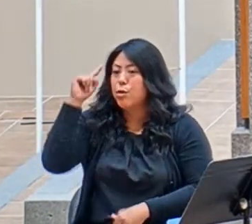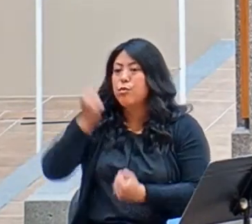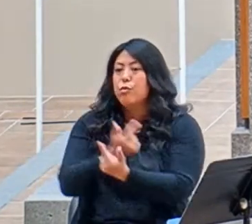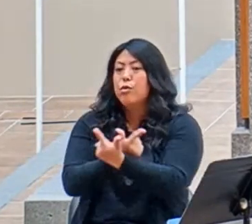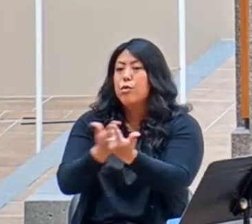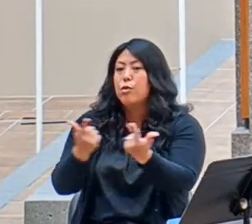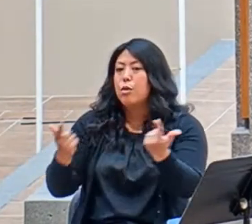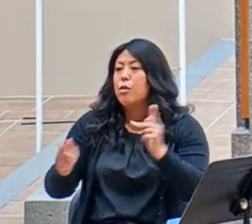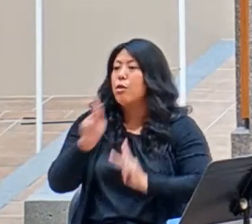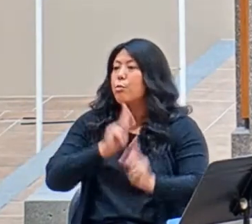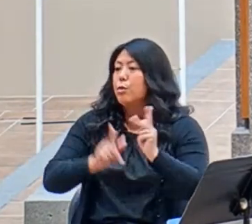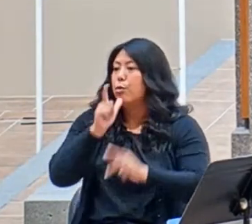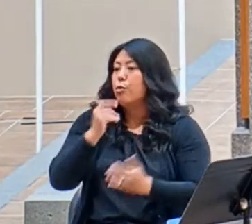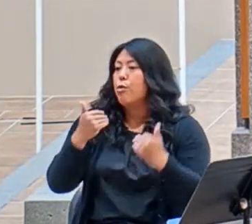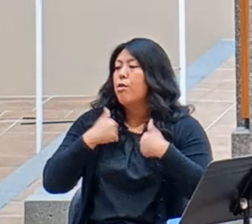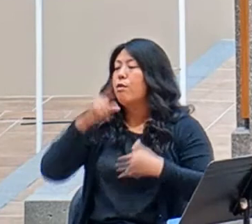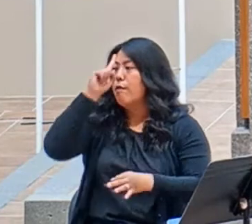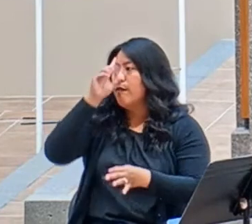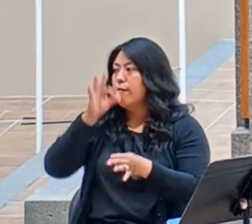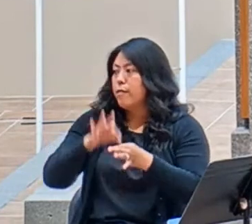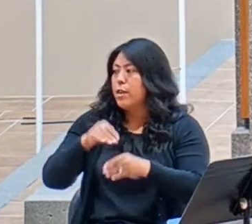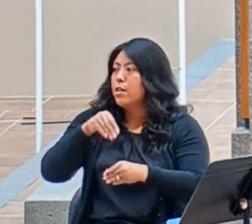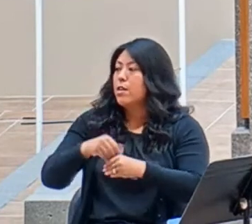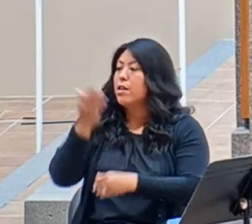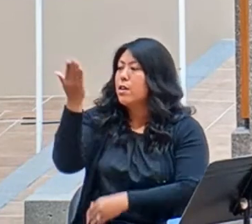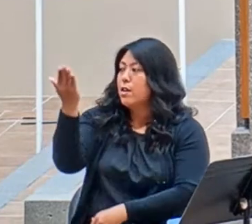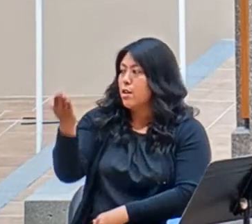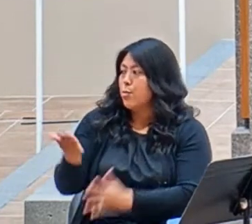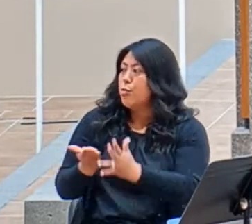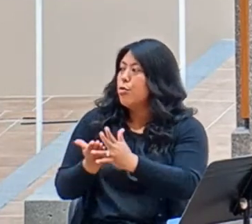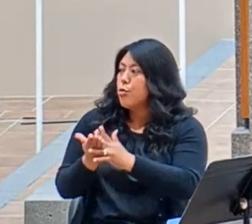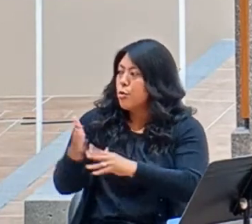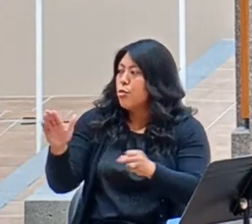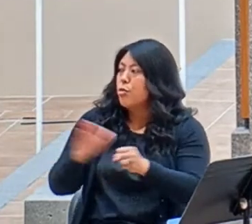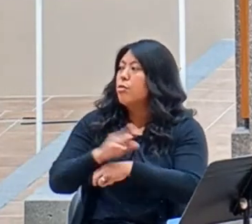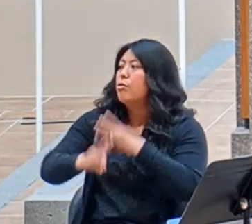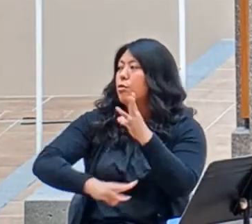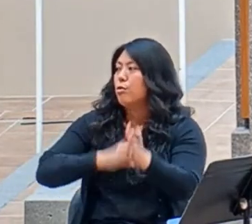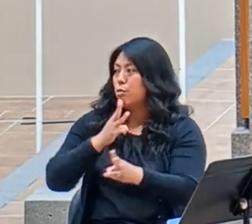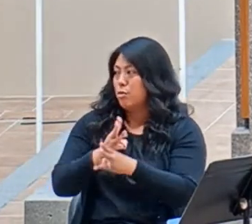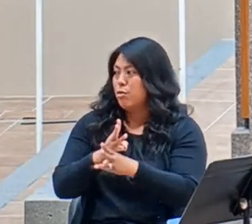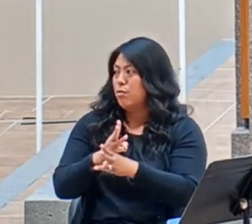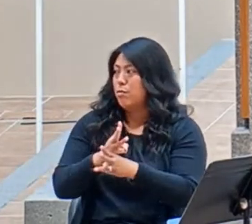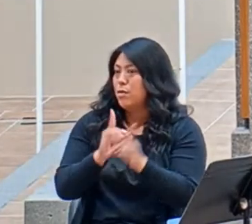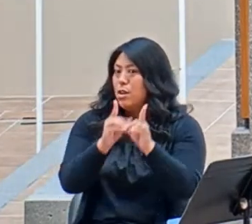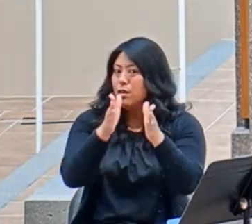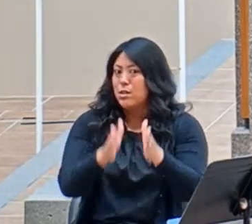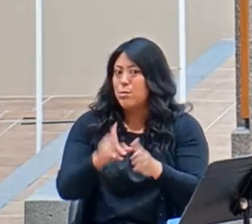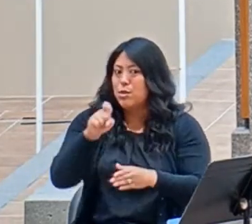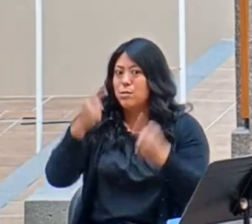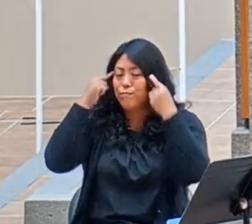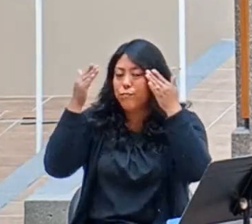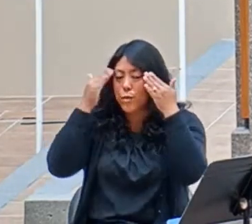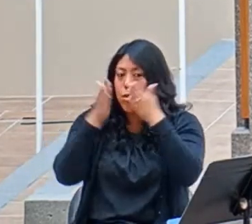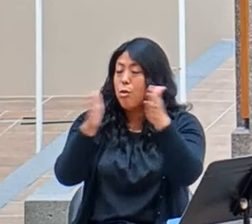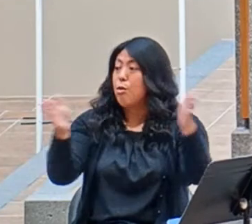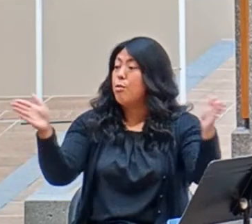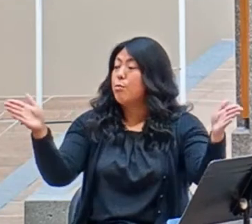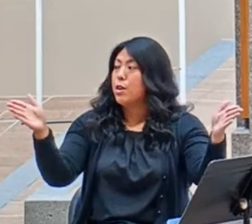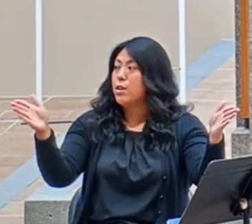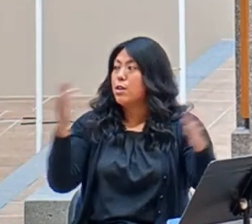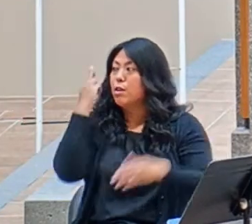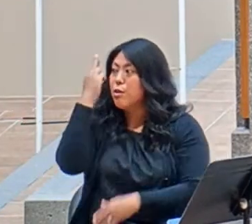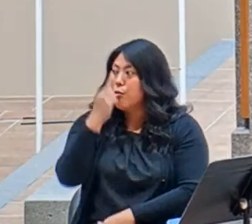has faith in him throughout the world. And that his disciples will have to open their minds and put